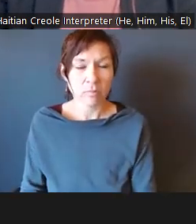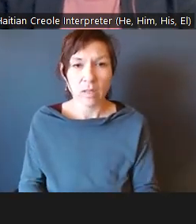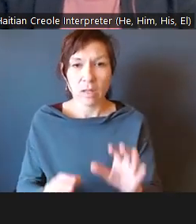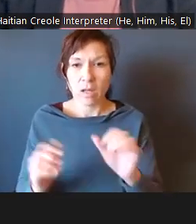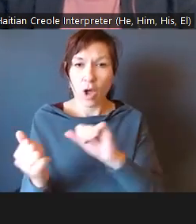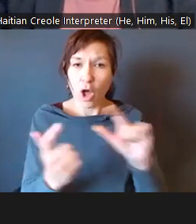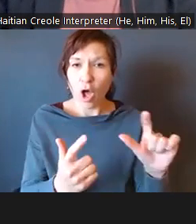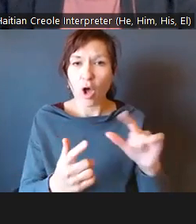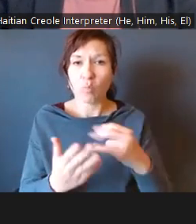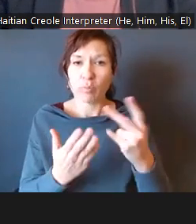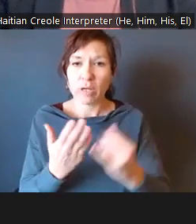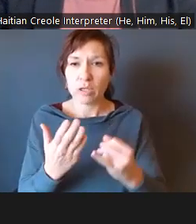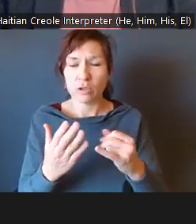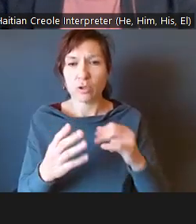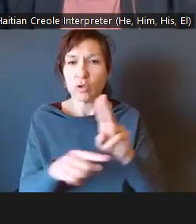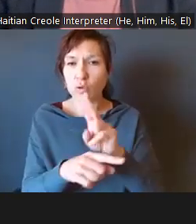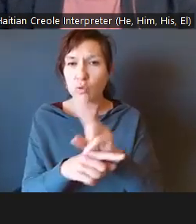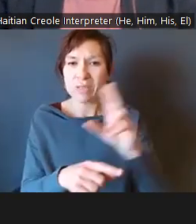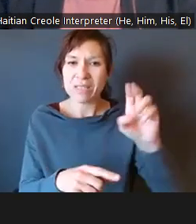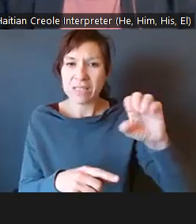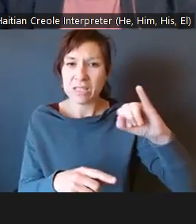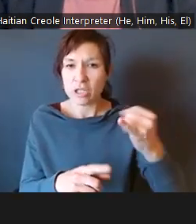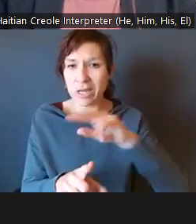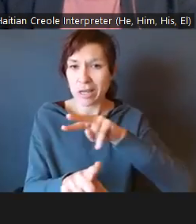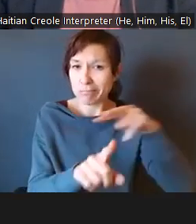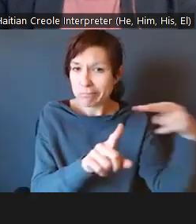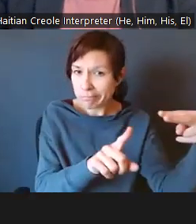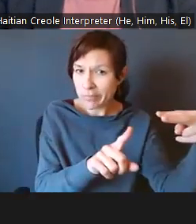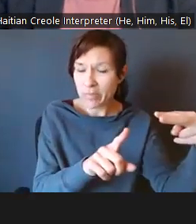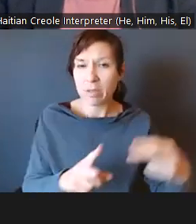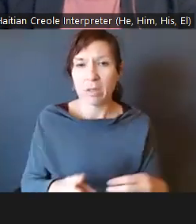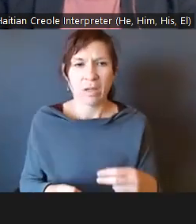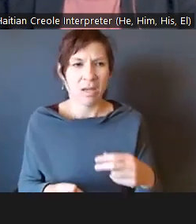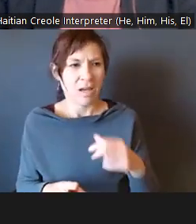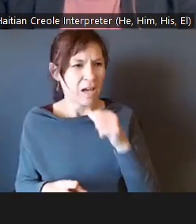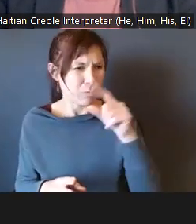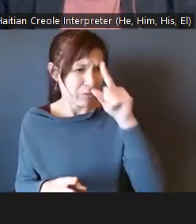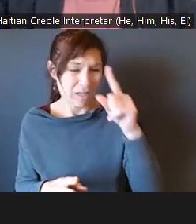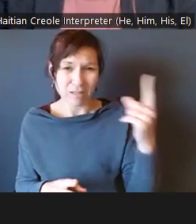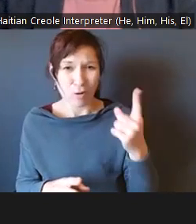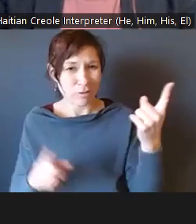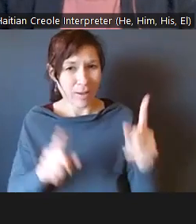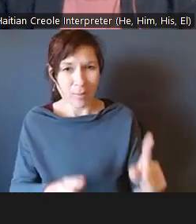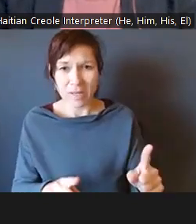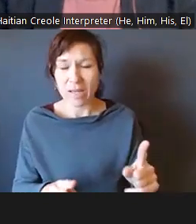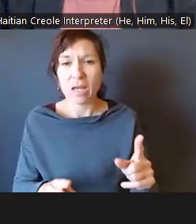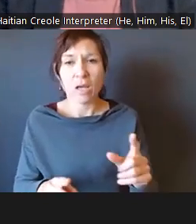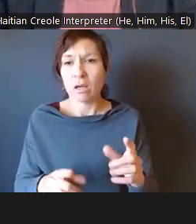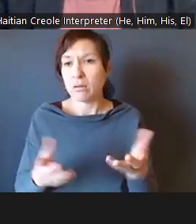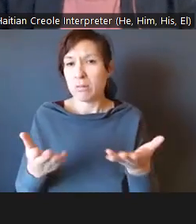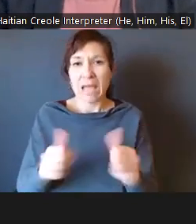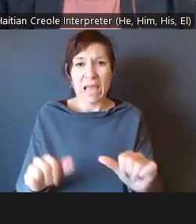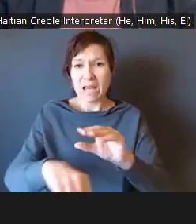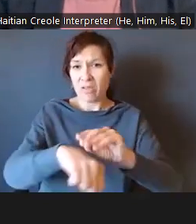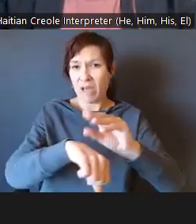EJ lens. I don't believe that's been the case and would welcome any advice about